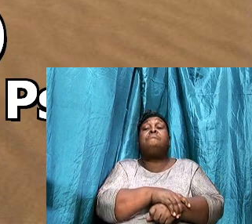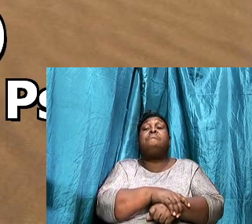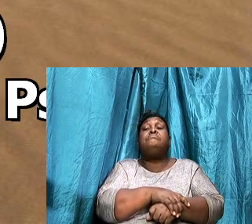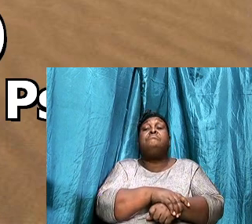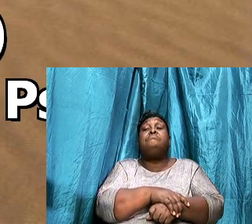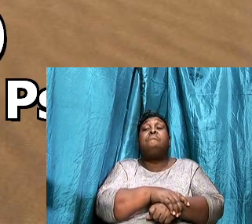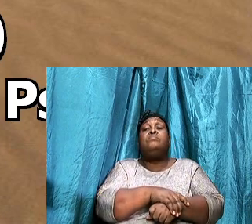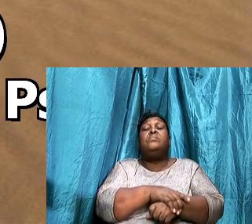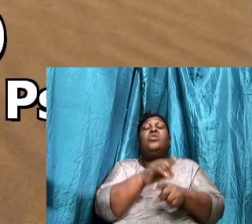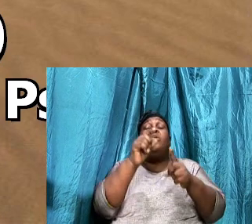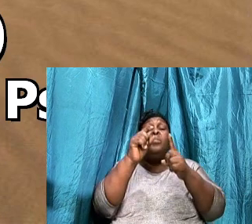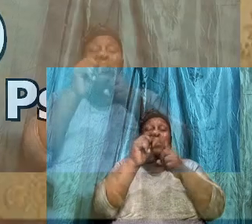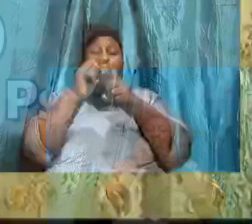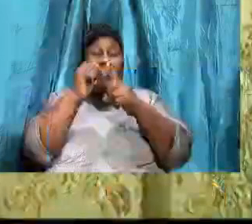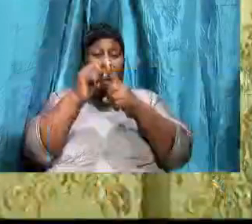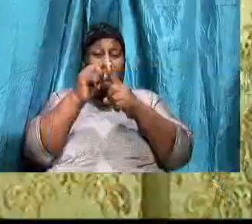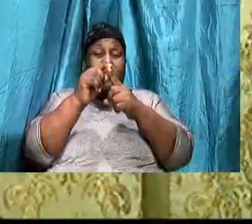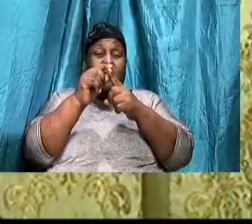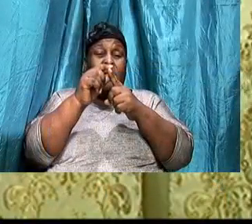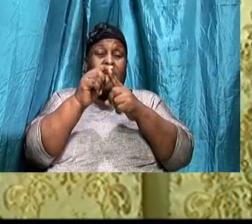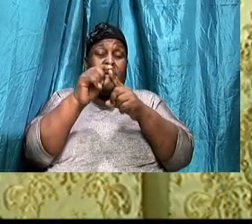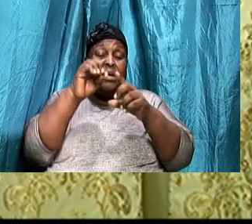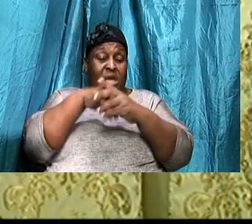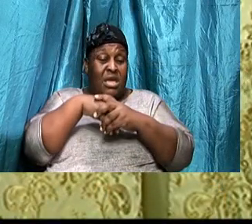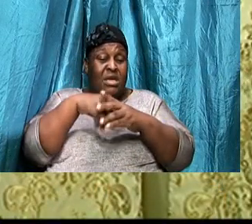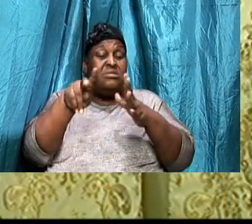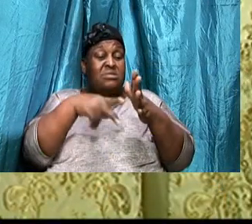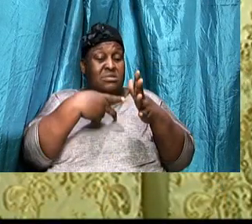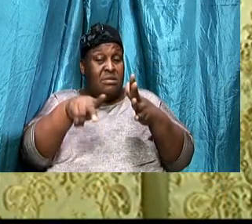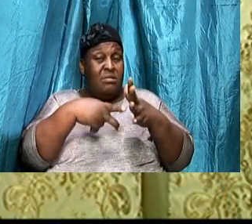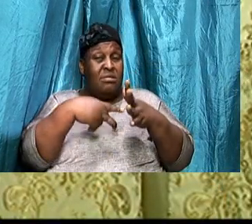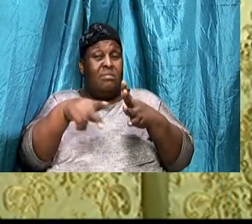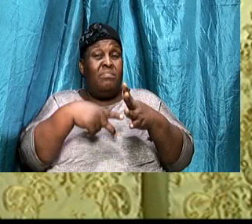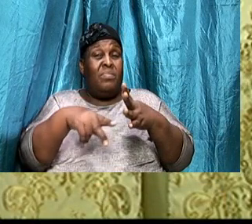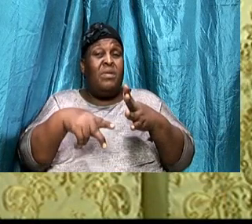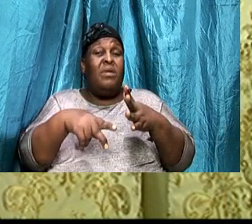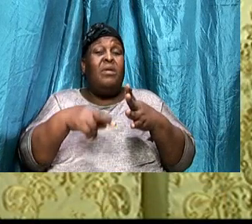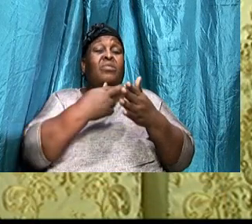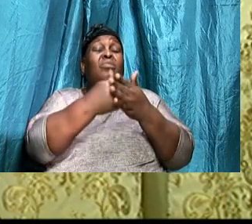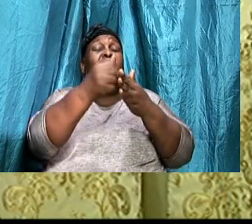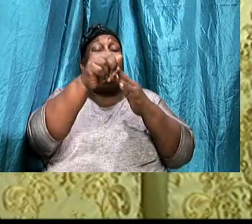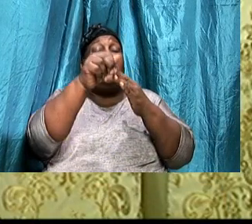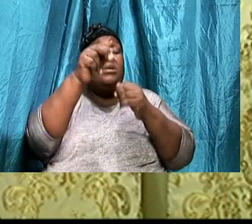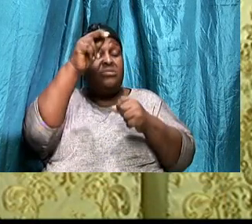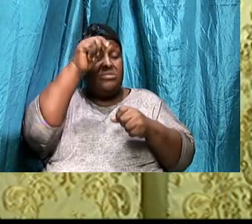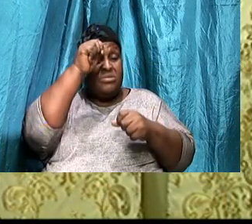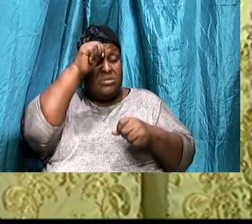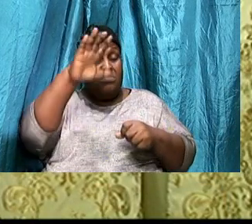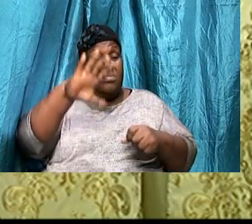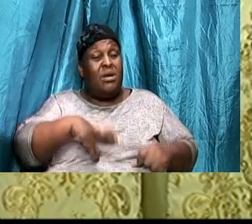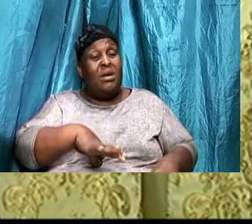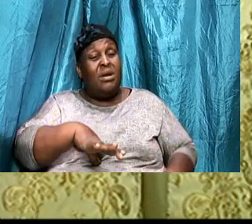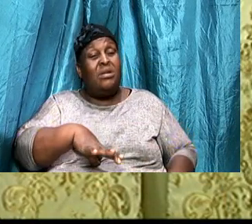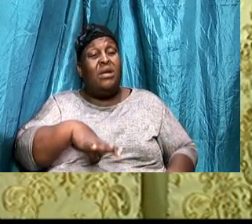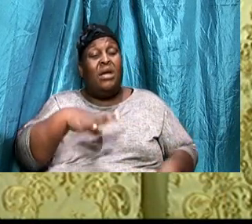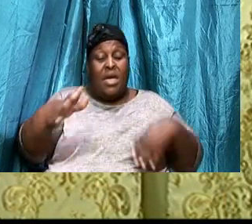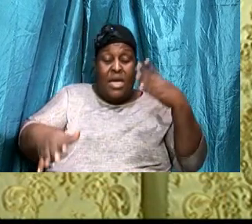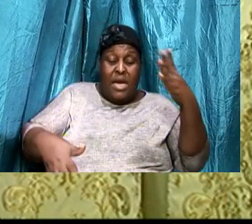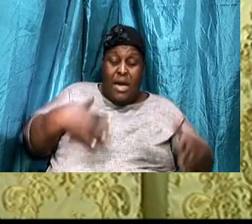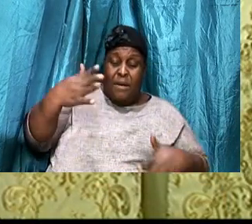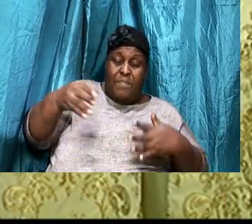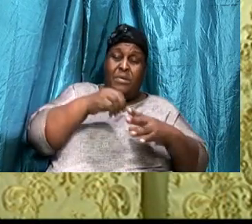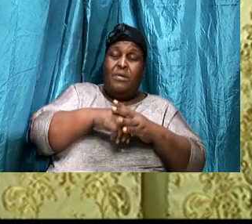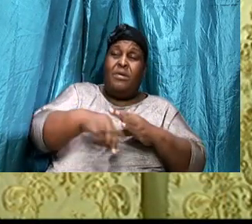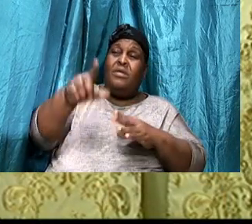And the word, Here in Psalms, Is saying that, righteous man, Delights in the law,